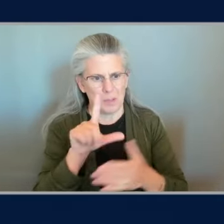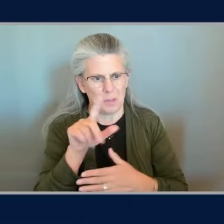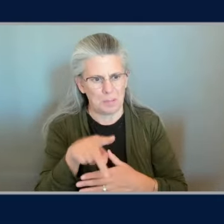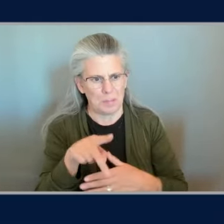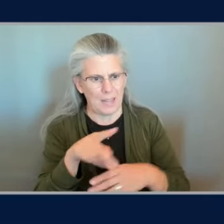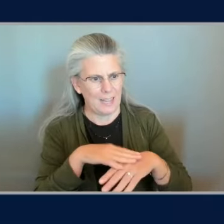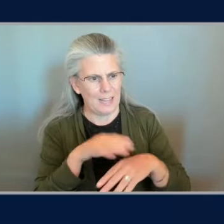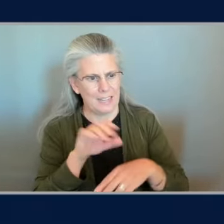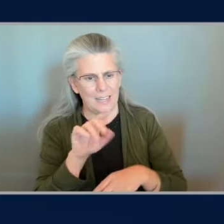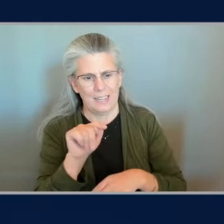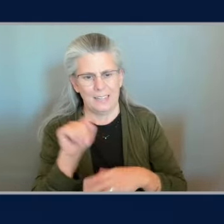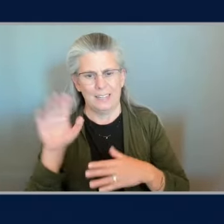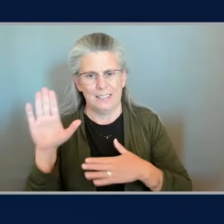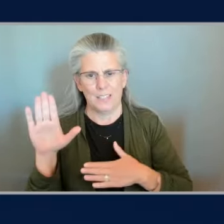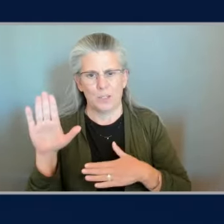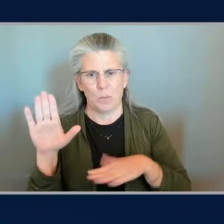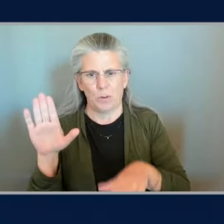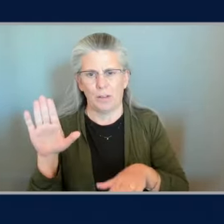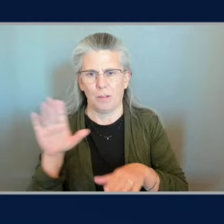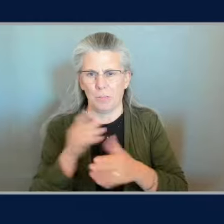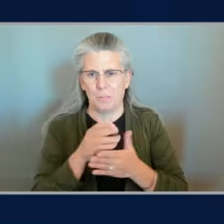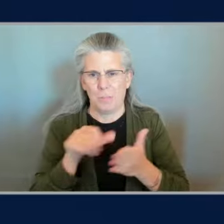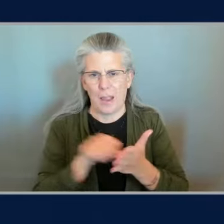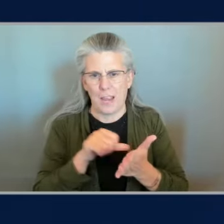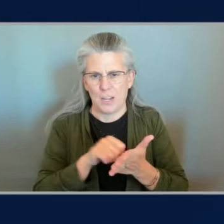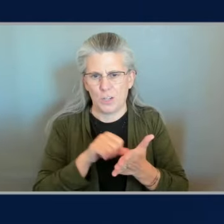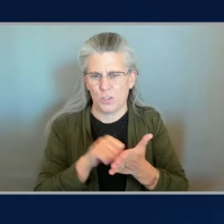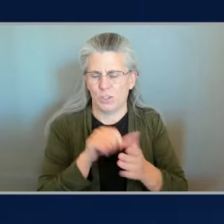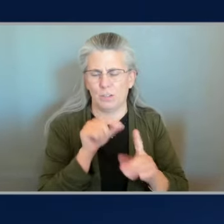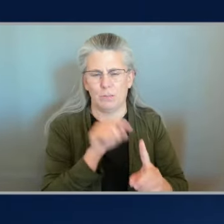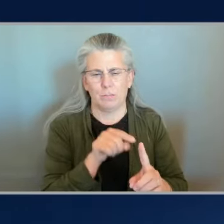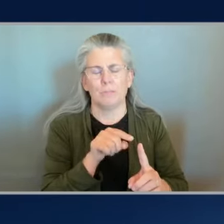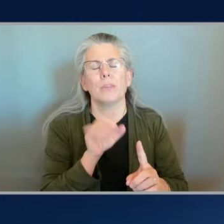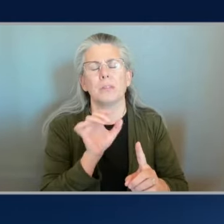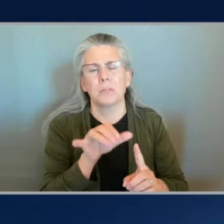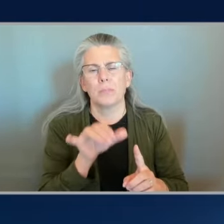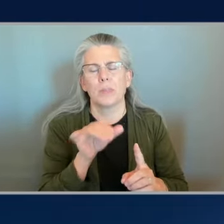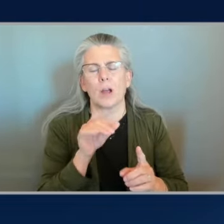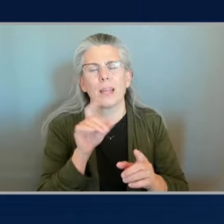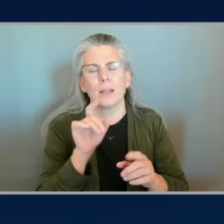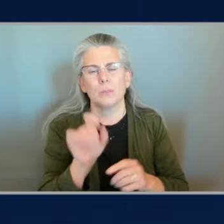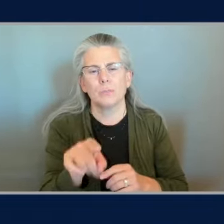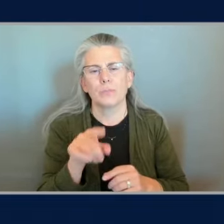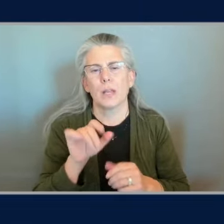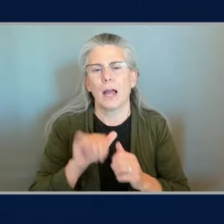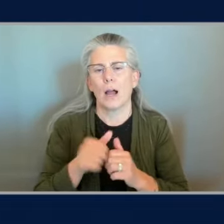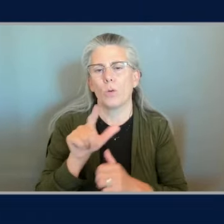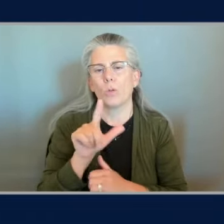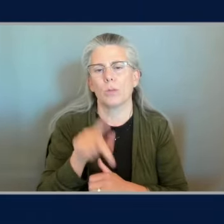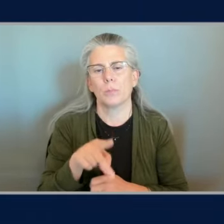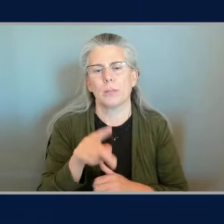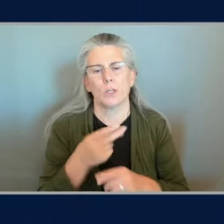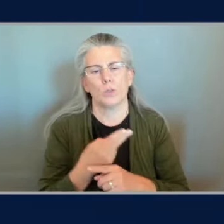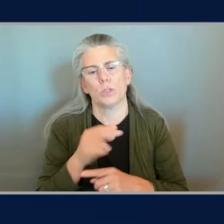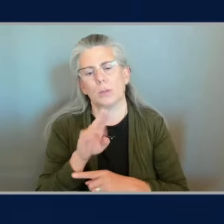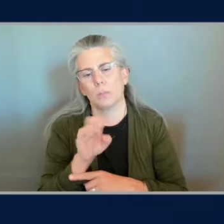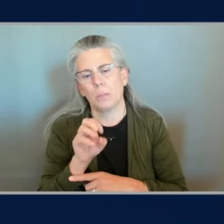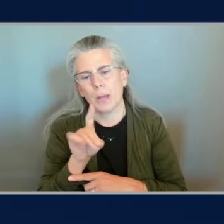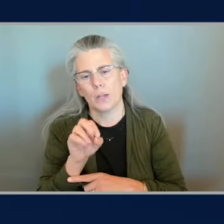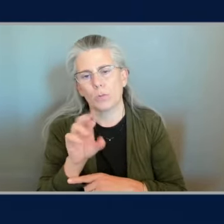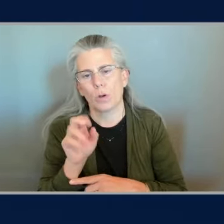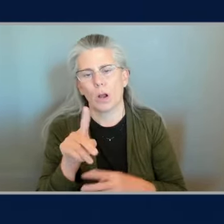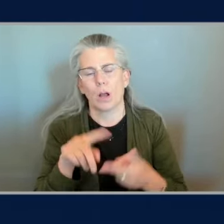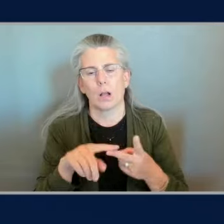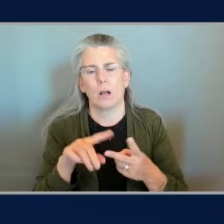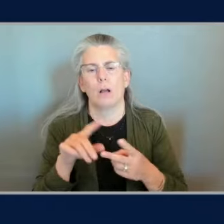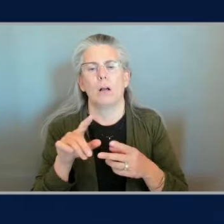and can you tell us more about how lonely planet is using um amazon bedrock maybe some of the models that you use and how it's been able to help